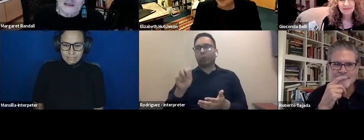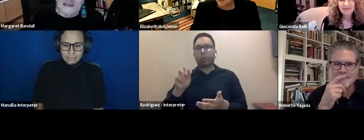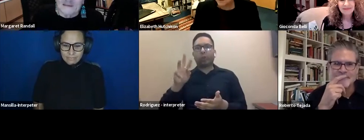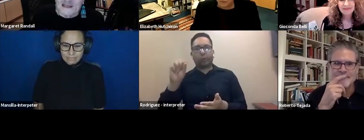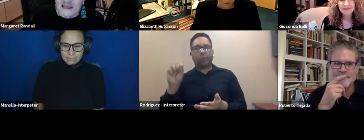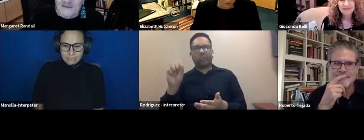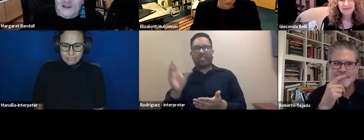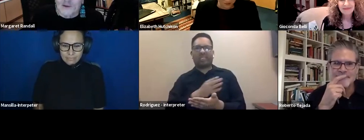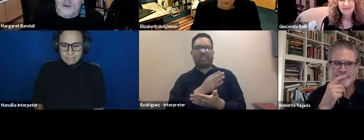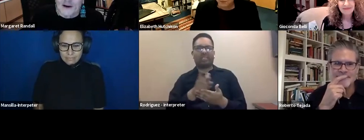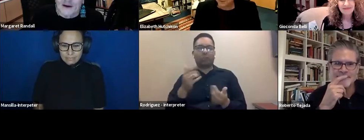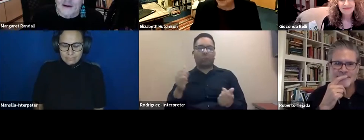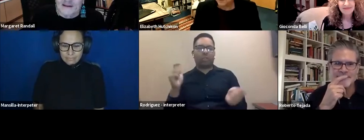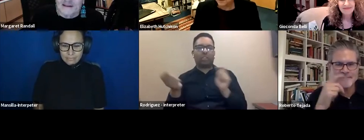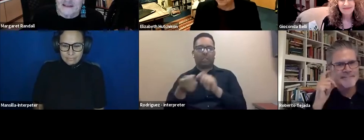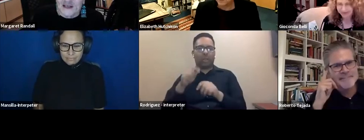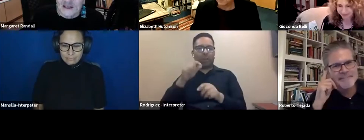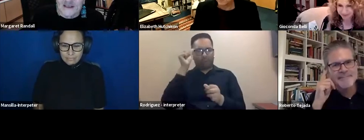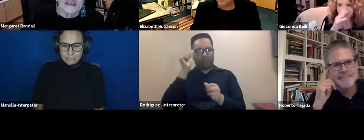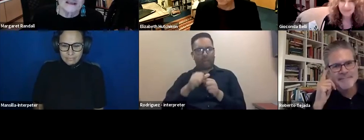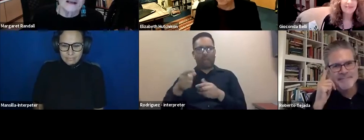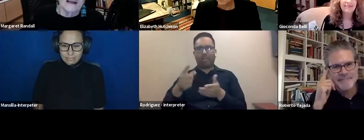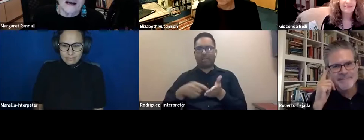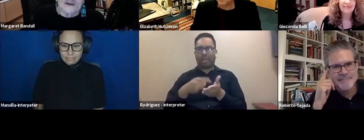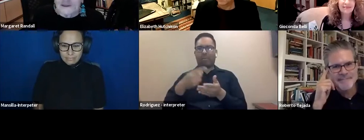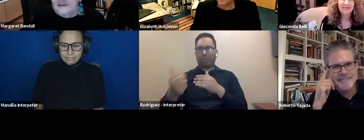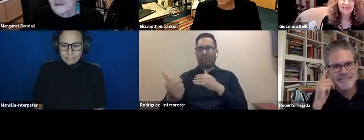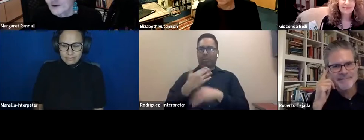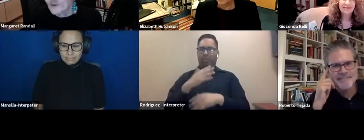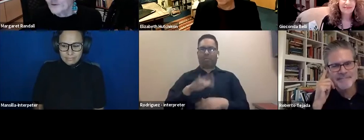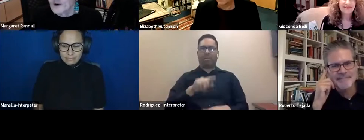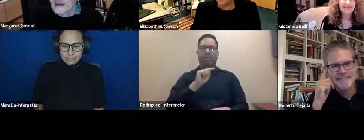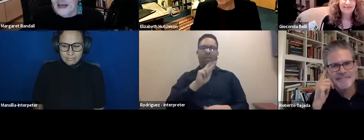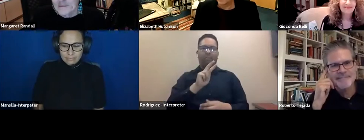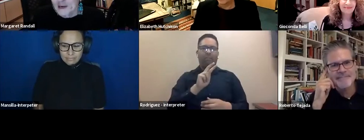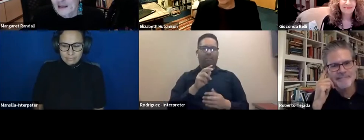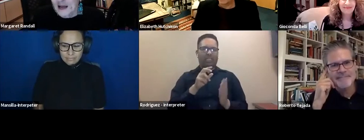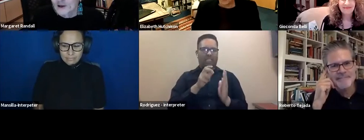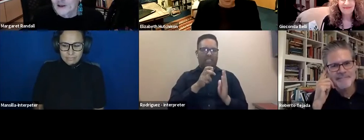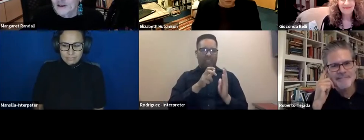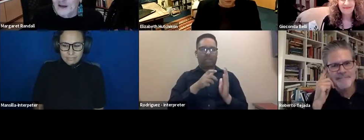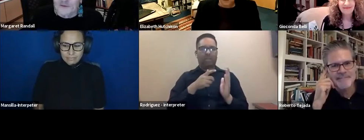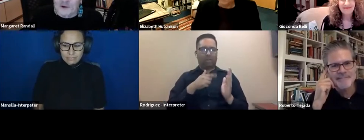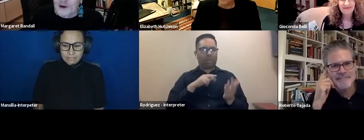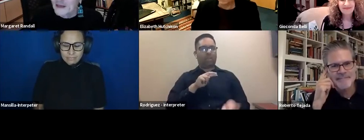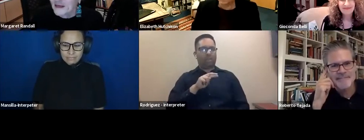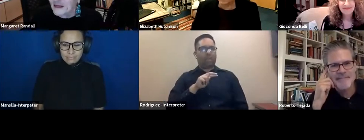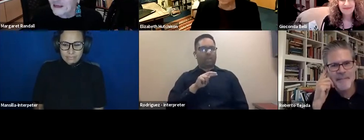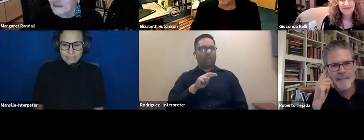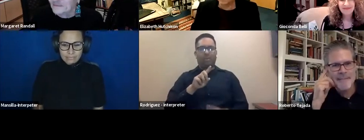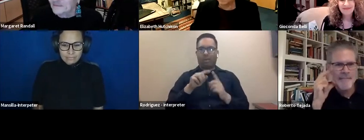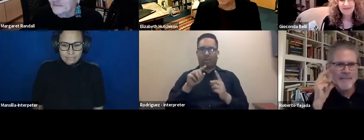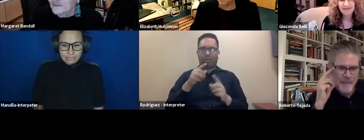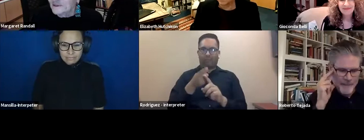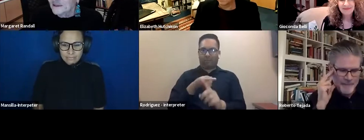send me to some of the television program stations and I would, you know, work in that. But I learned a lot from you. I think